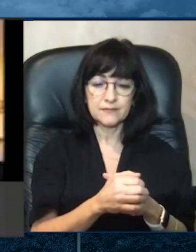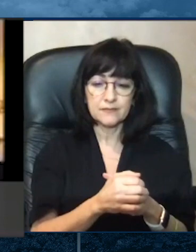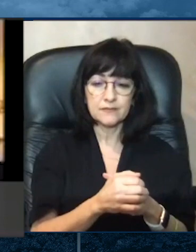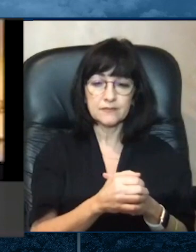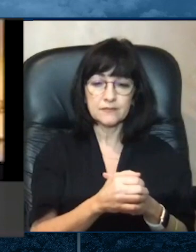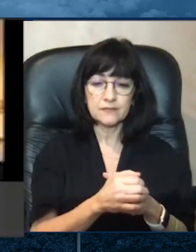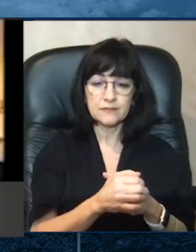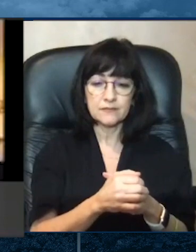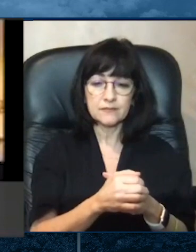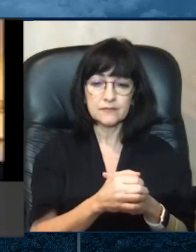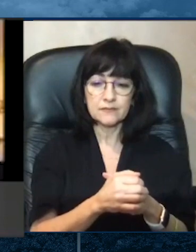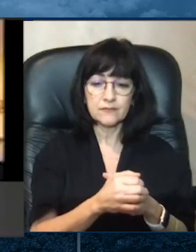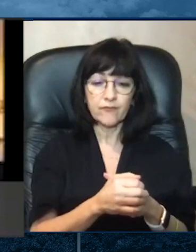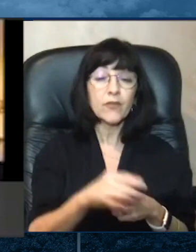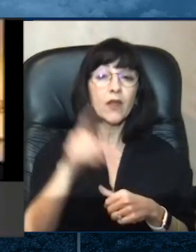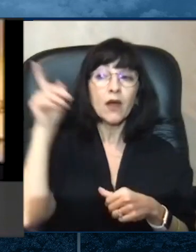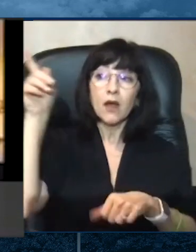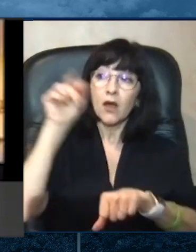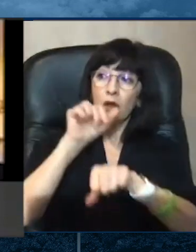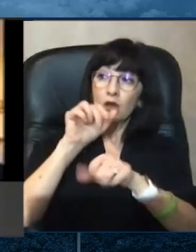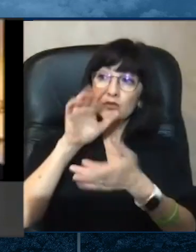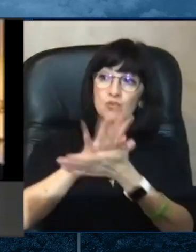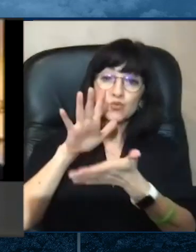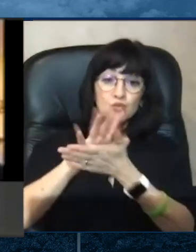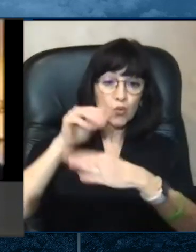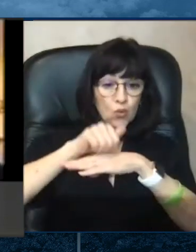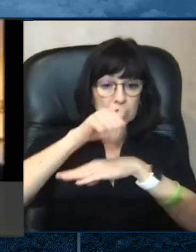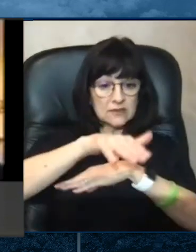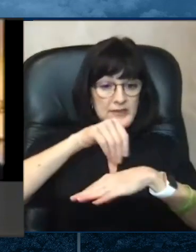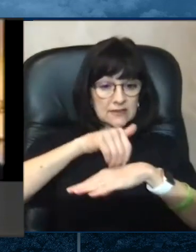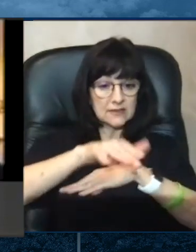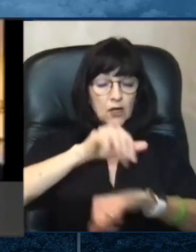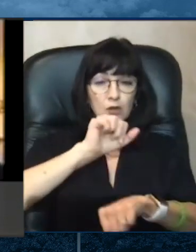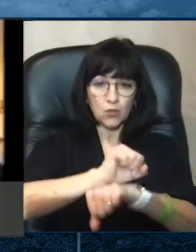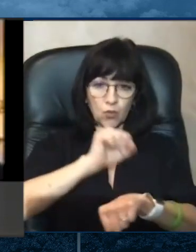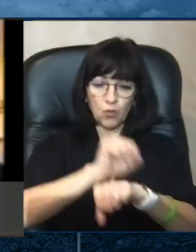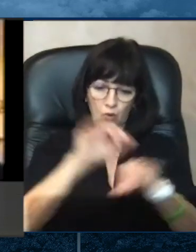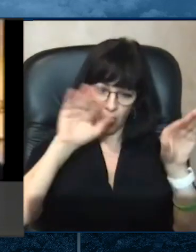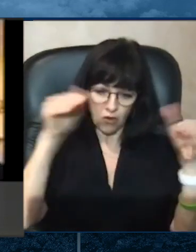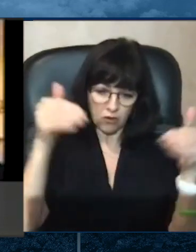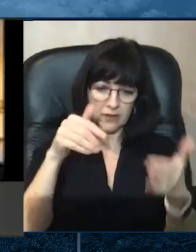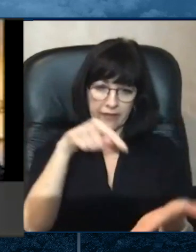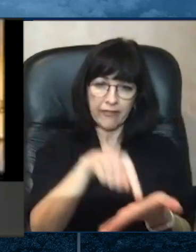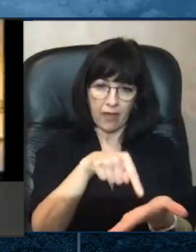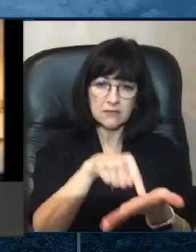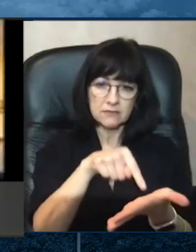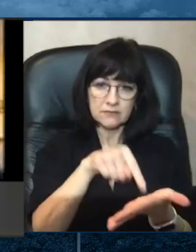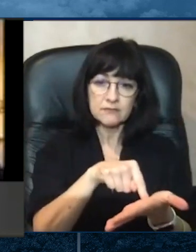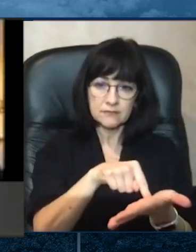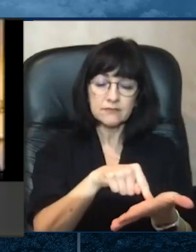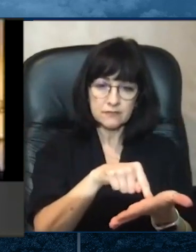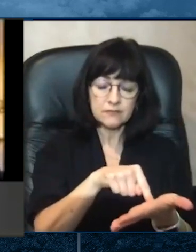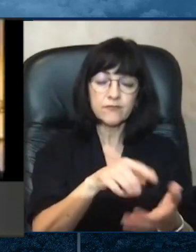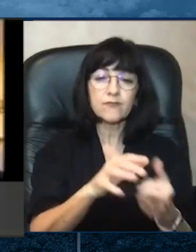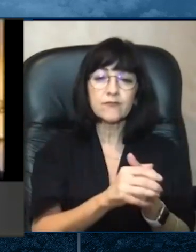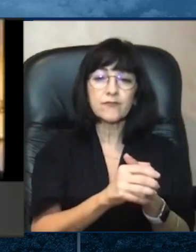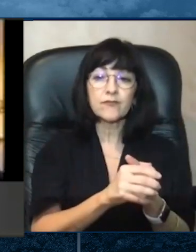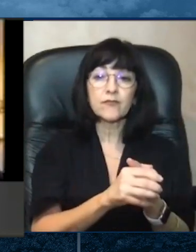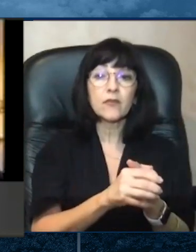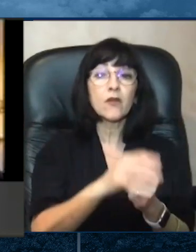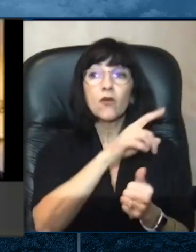each district has classes for